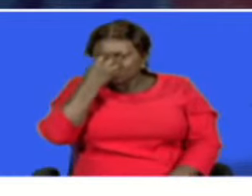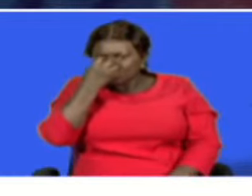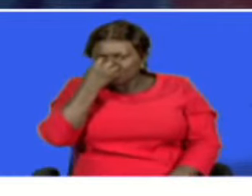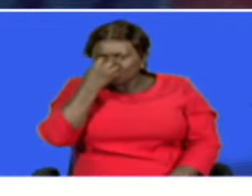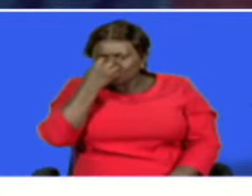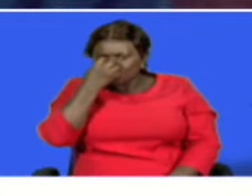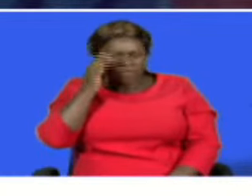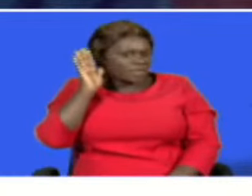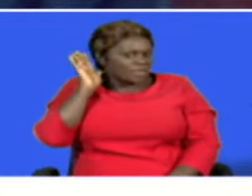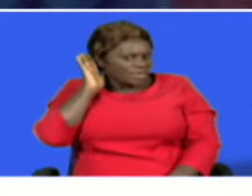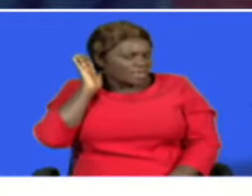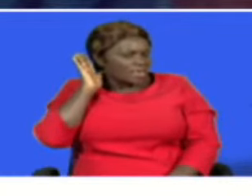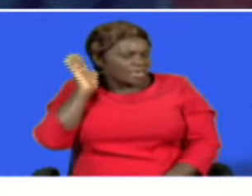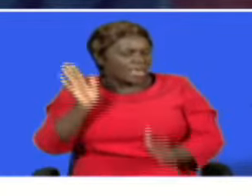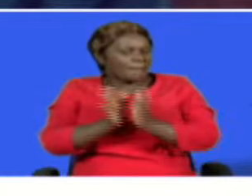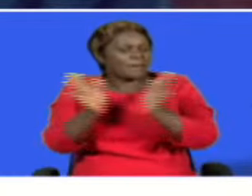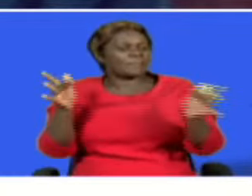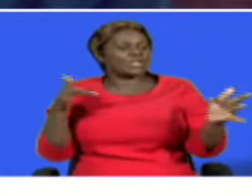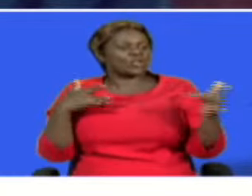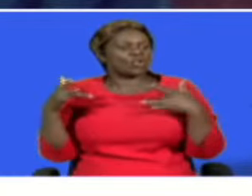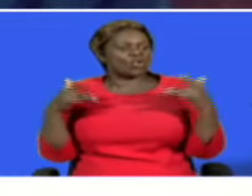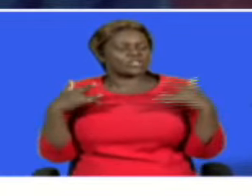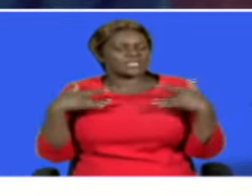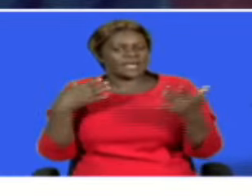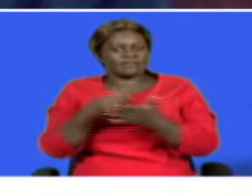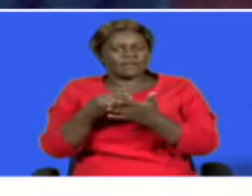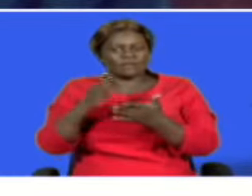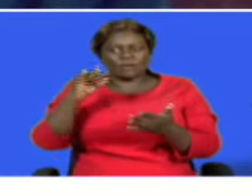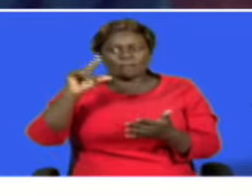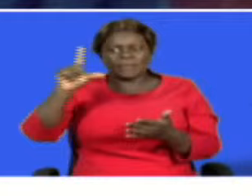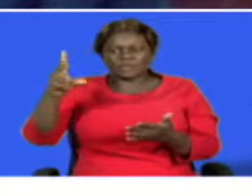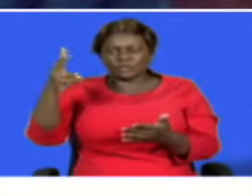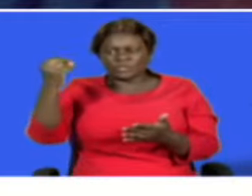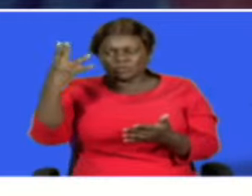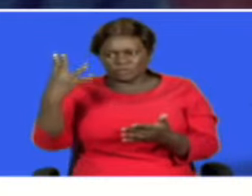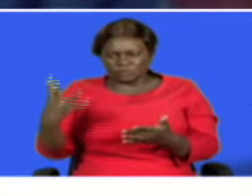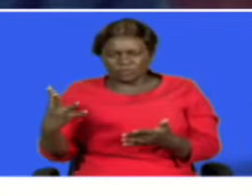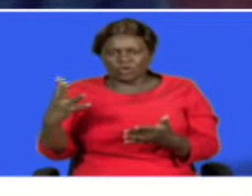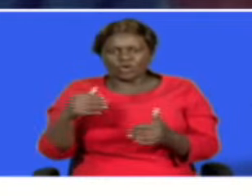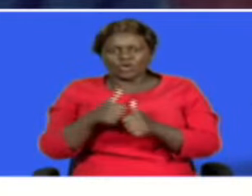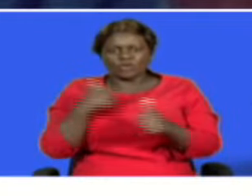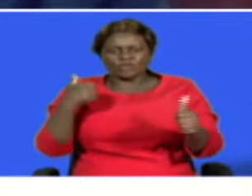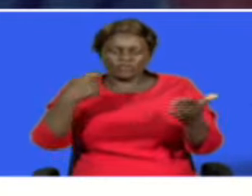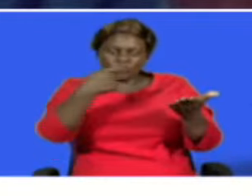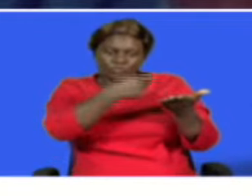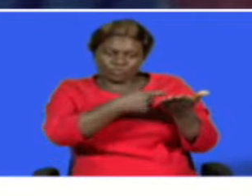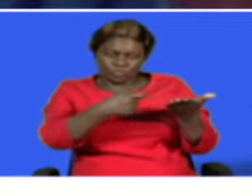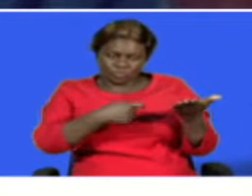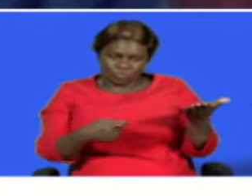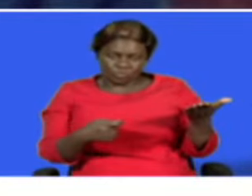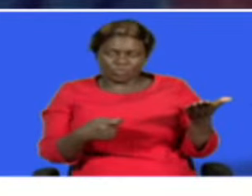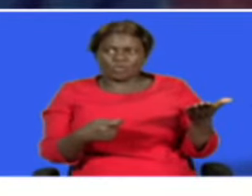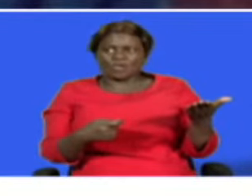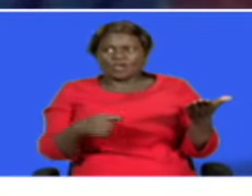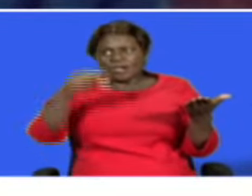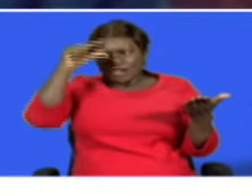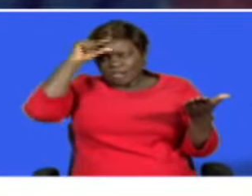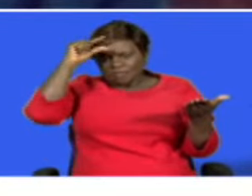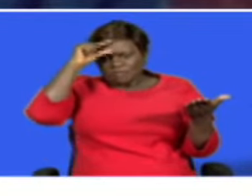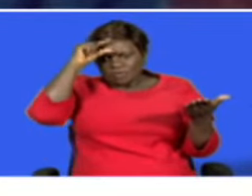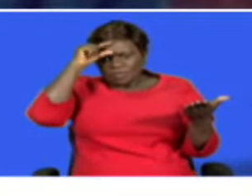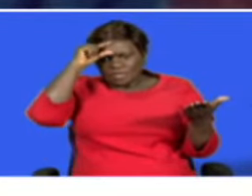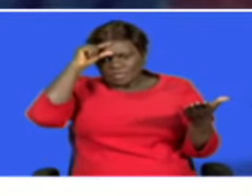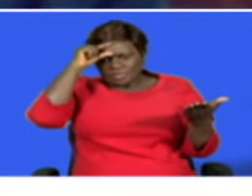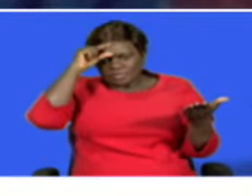keenly listened to public concerns about the financial bill in 2024 and declined to ascend to it he says the government is keen